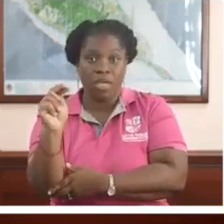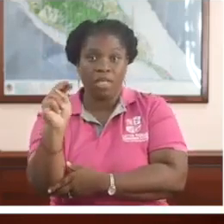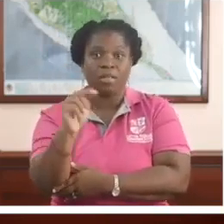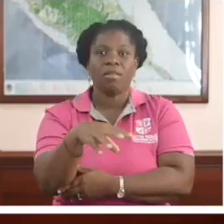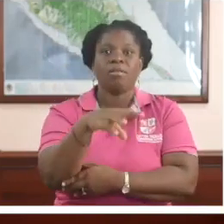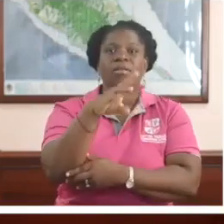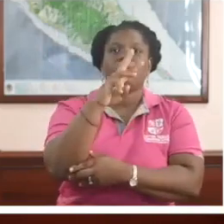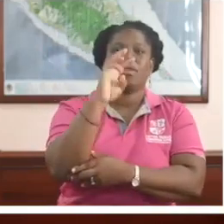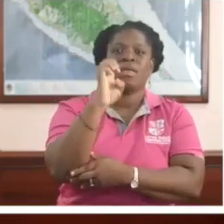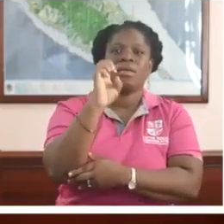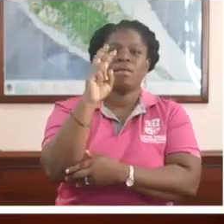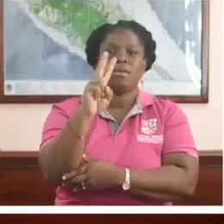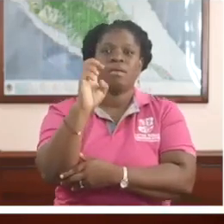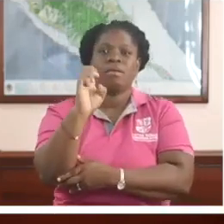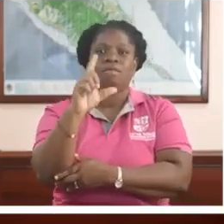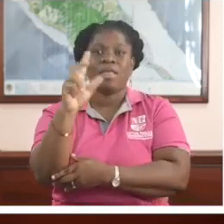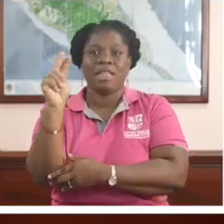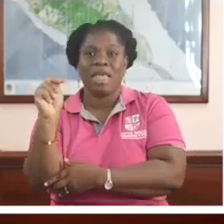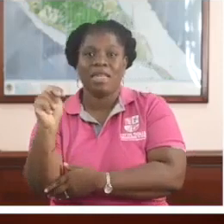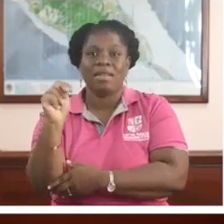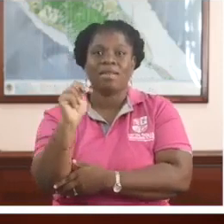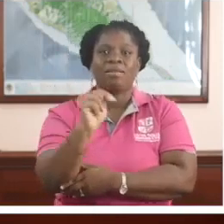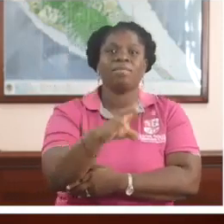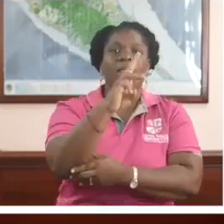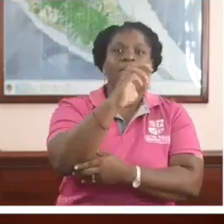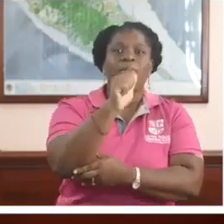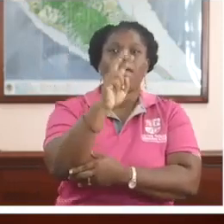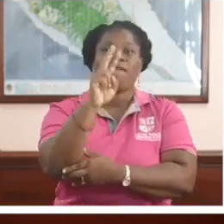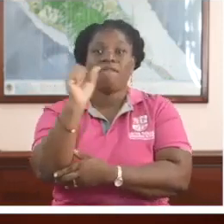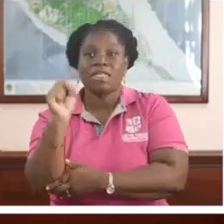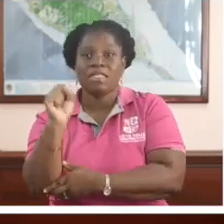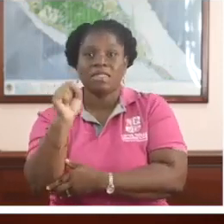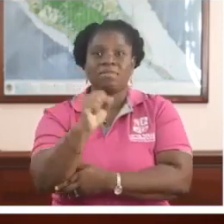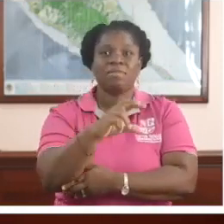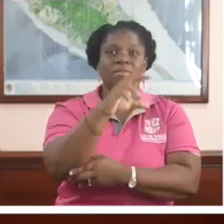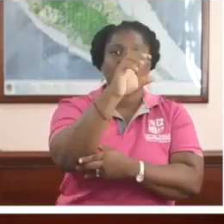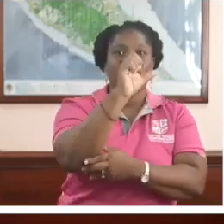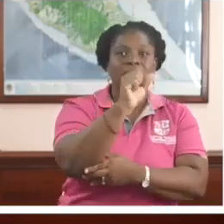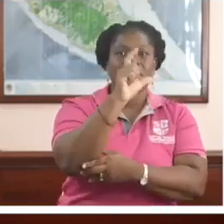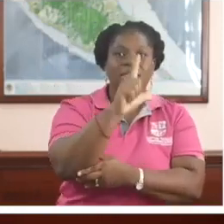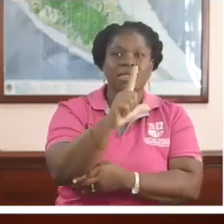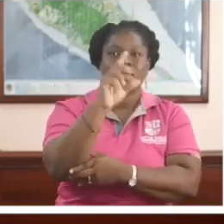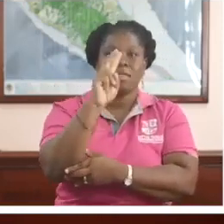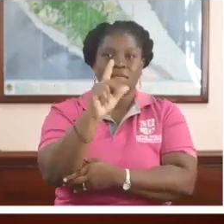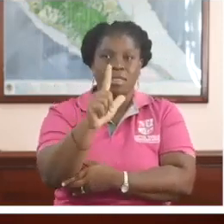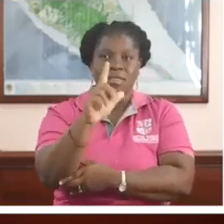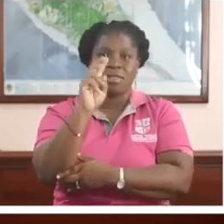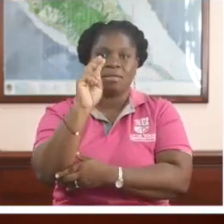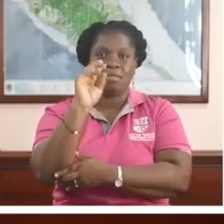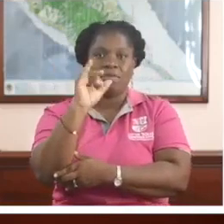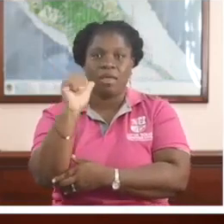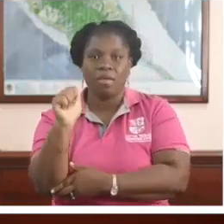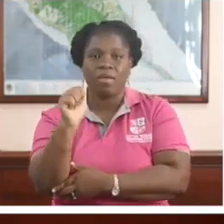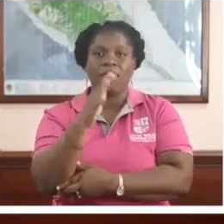Evelyn Smith, Helen McMahon, Mavis Handybrown, and Sylvia Garnett, and those who are still